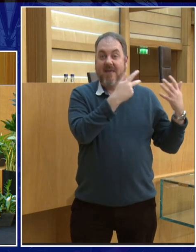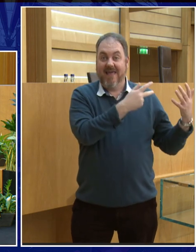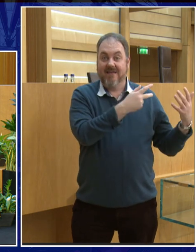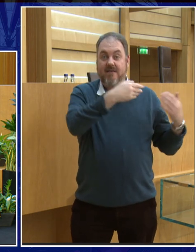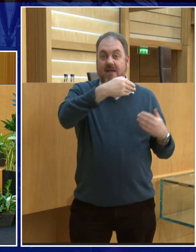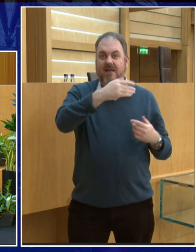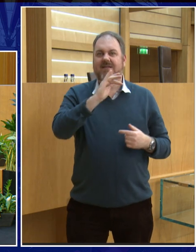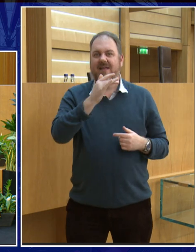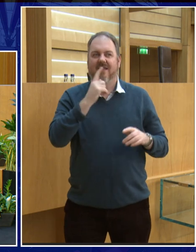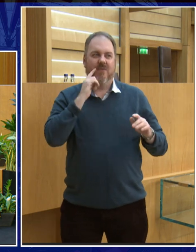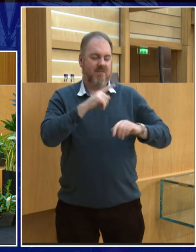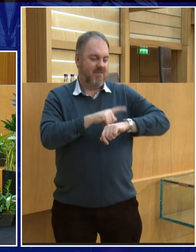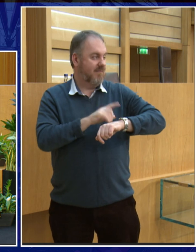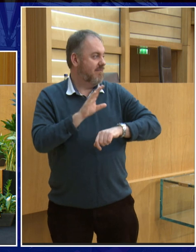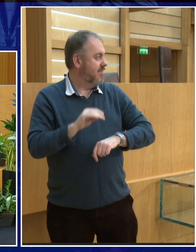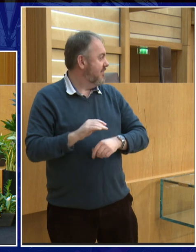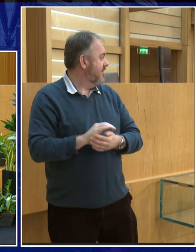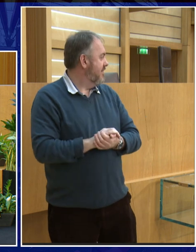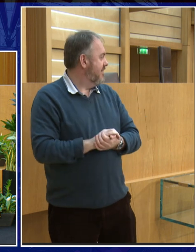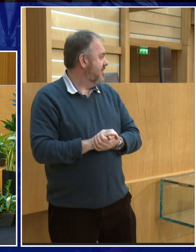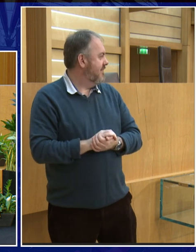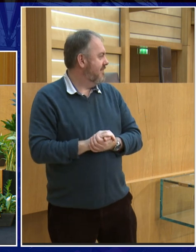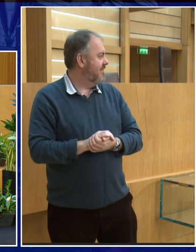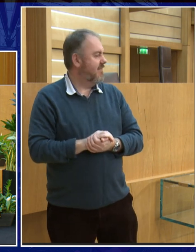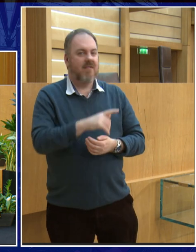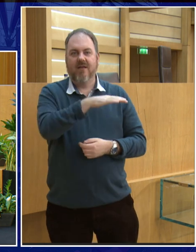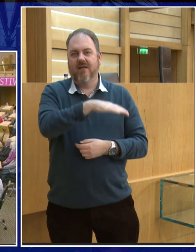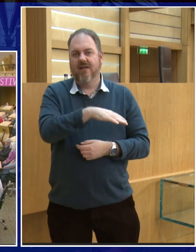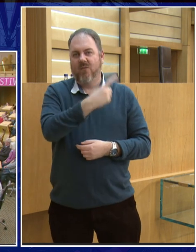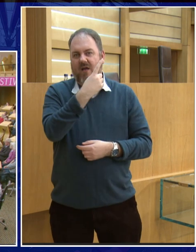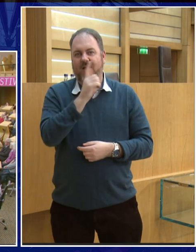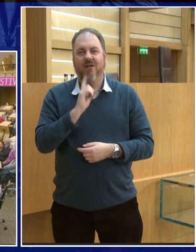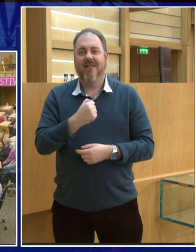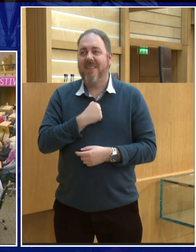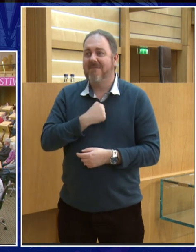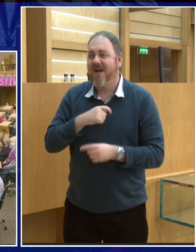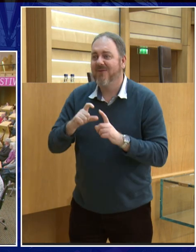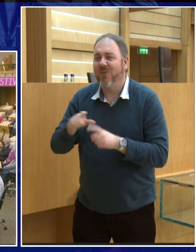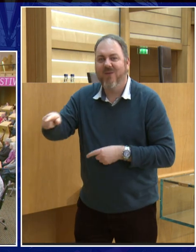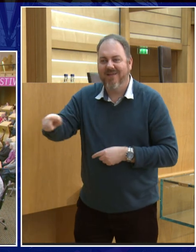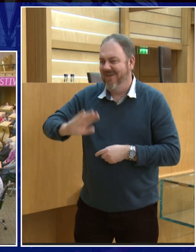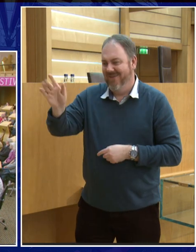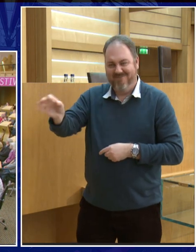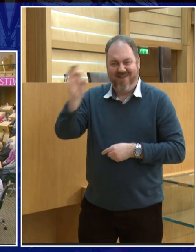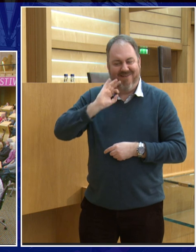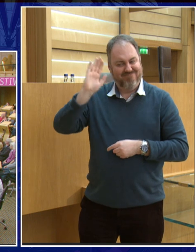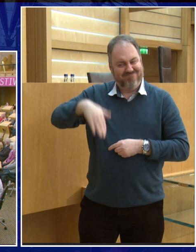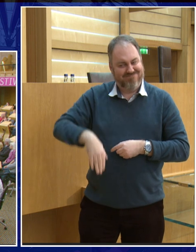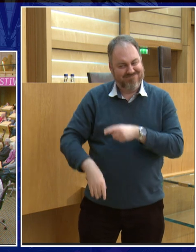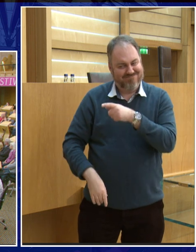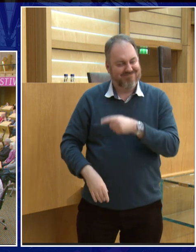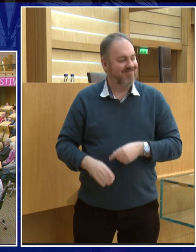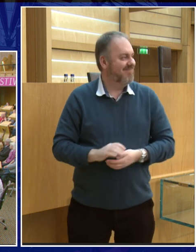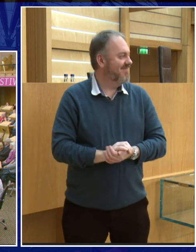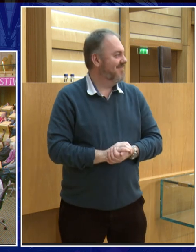ten and then I'm going to have to take that's my daughter Your daughter, yes So shall we end with your question eight, nine and we'll